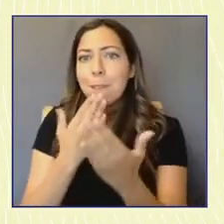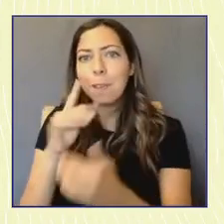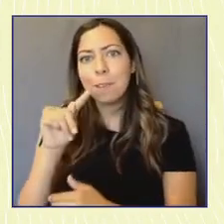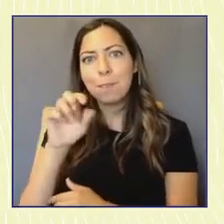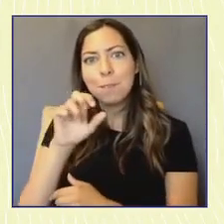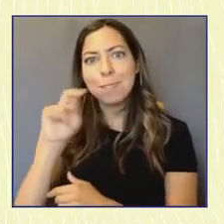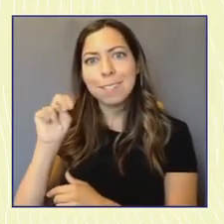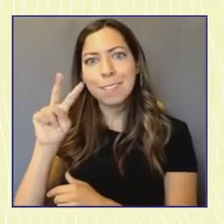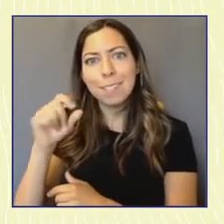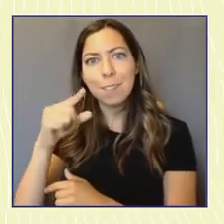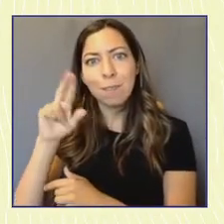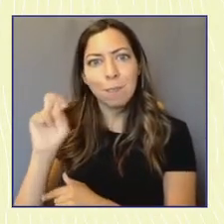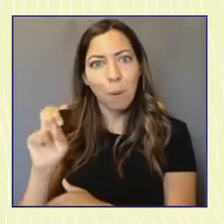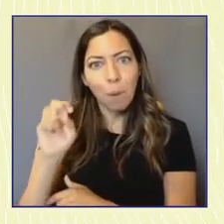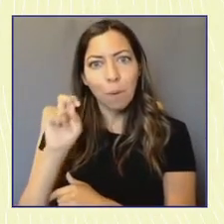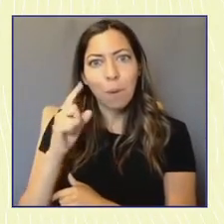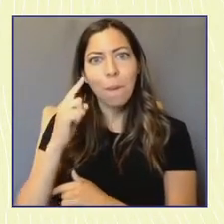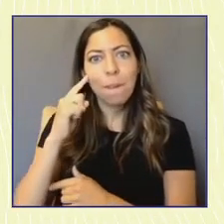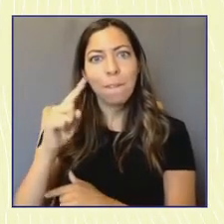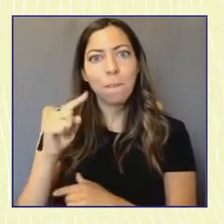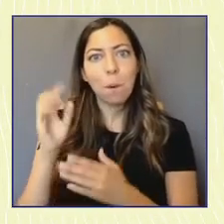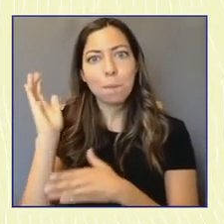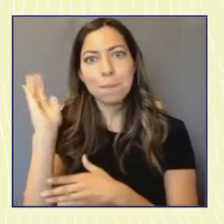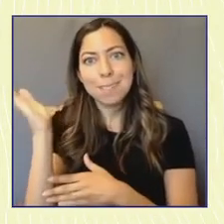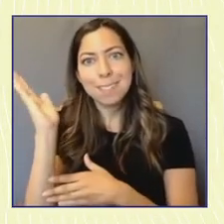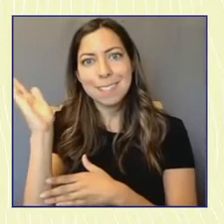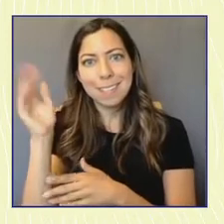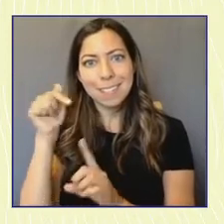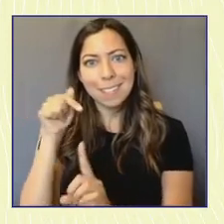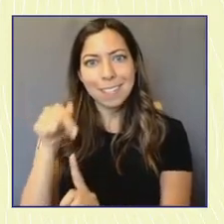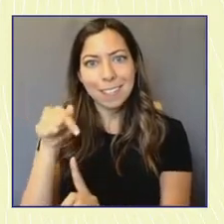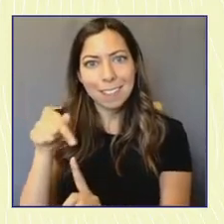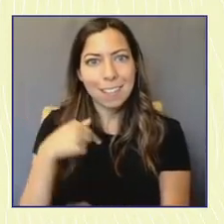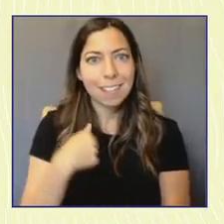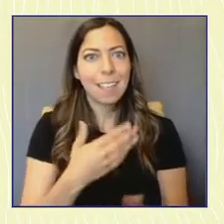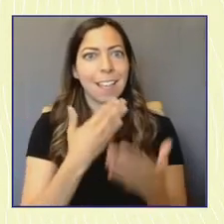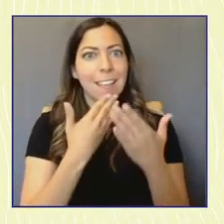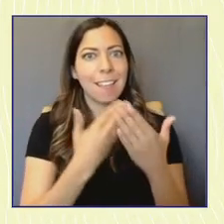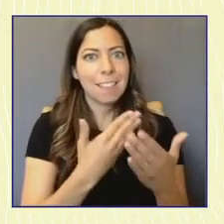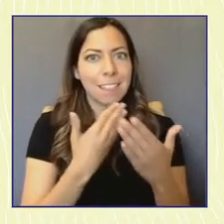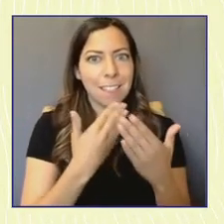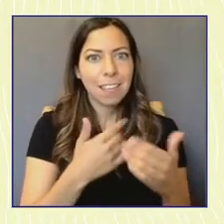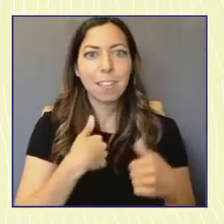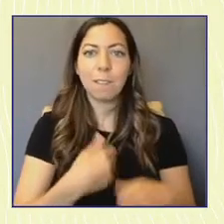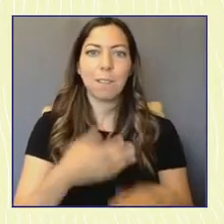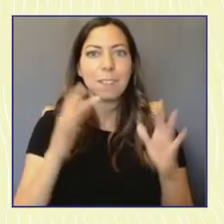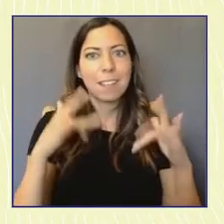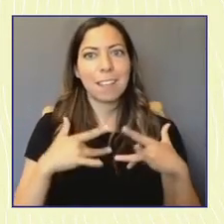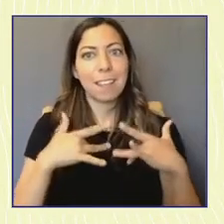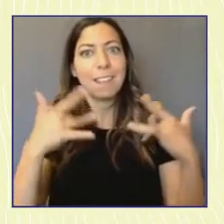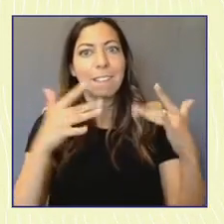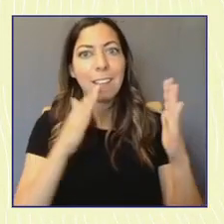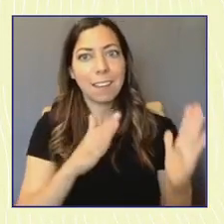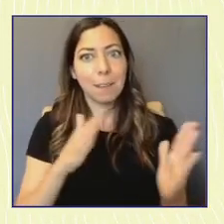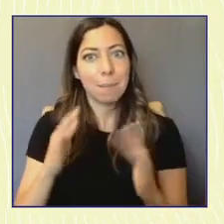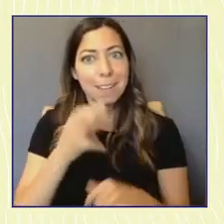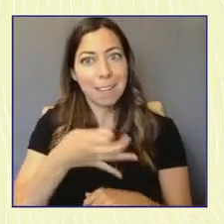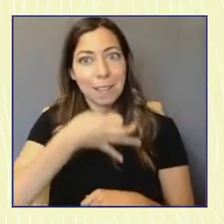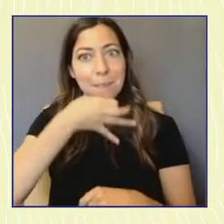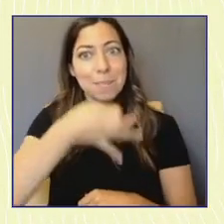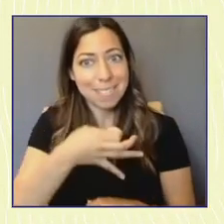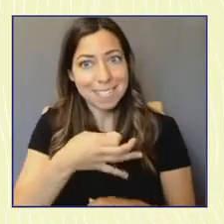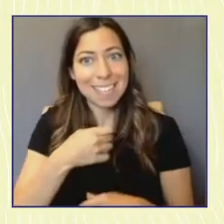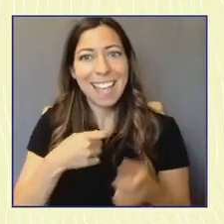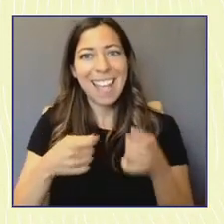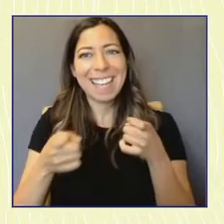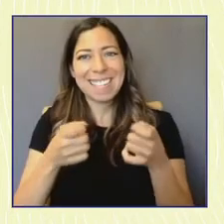-presenting this amazing event, to the team at TrishaPedia for their event planning expertise and for dealing with those of us who forget to unmute